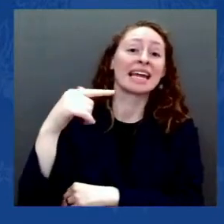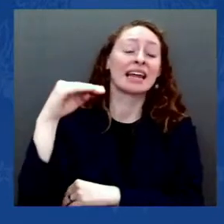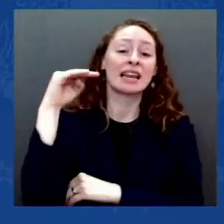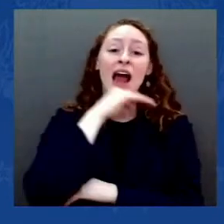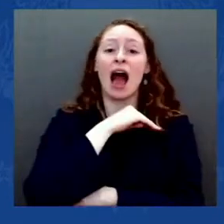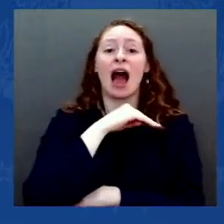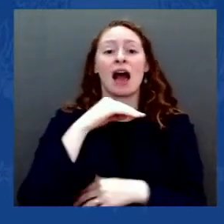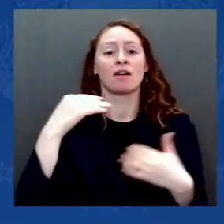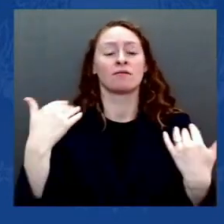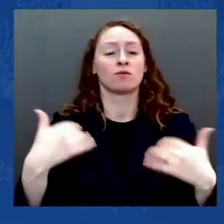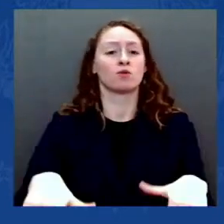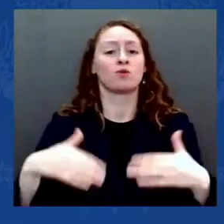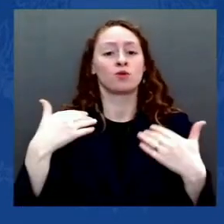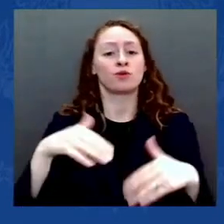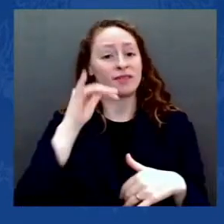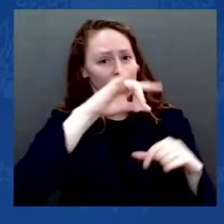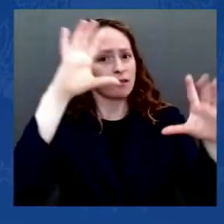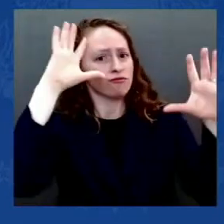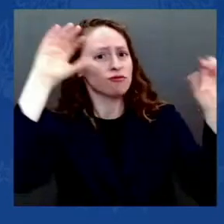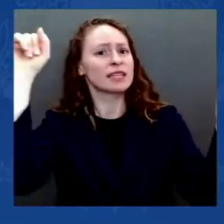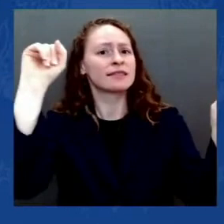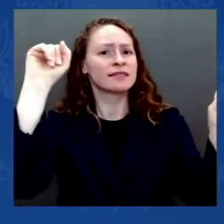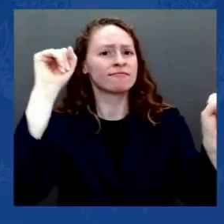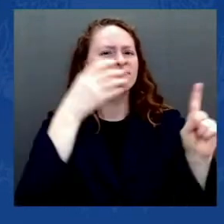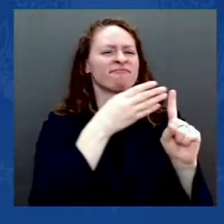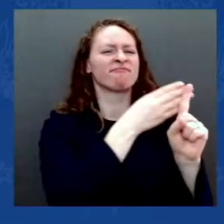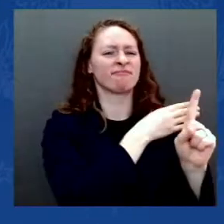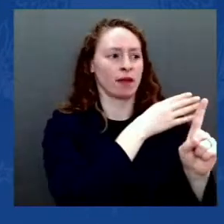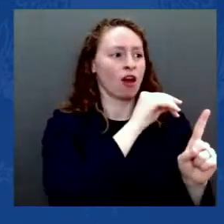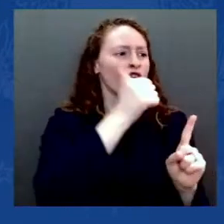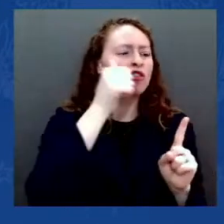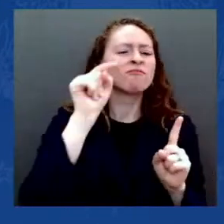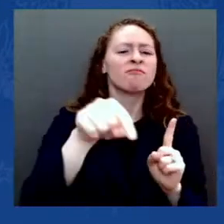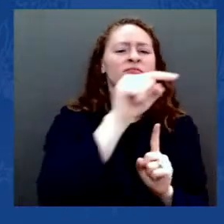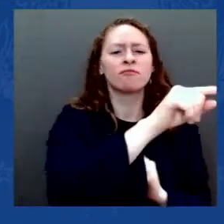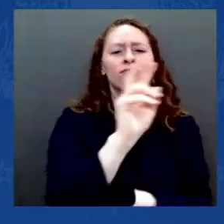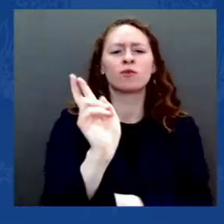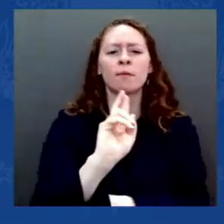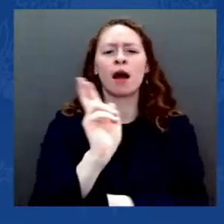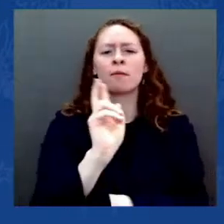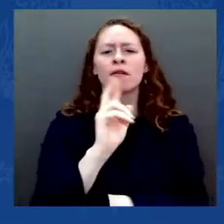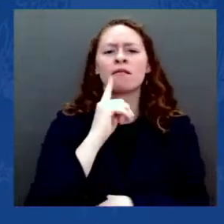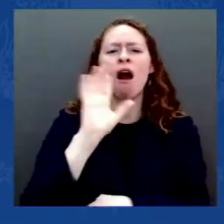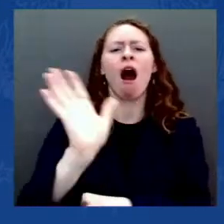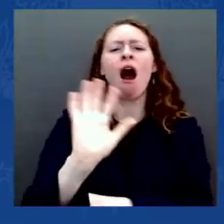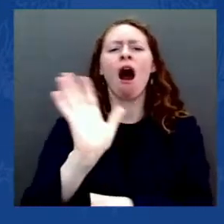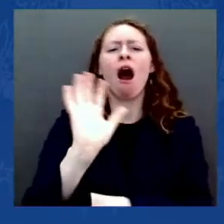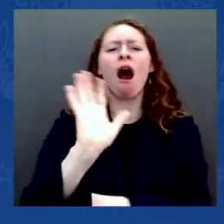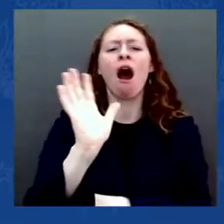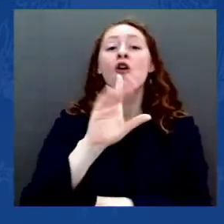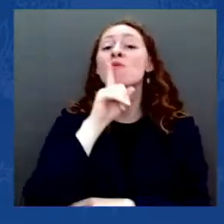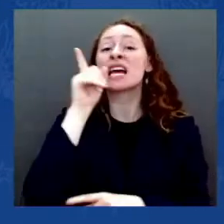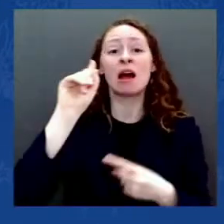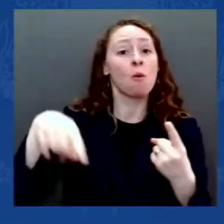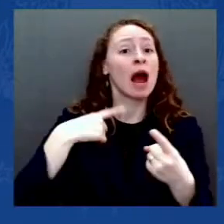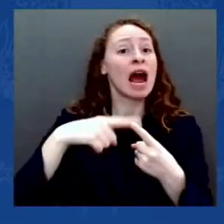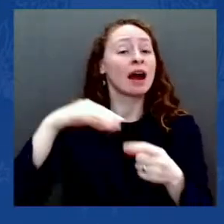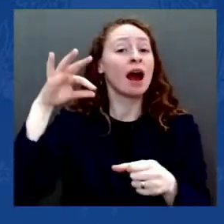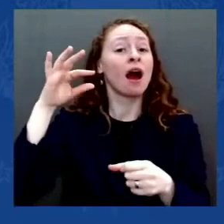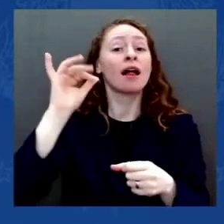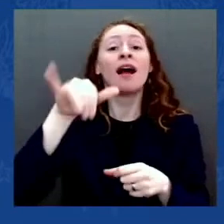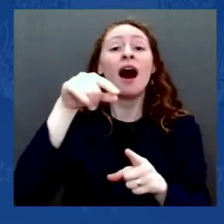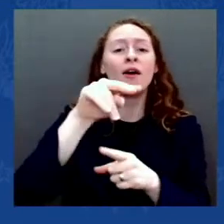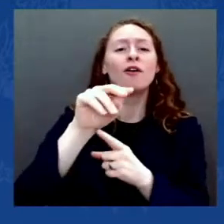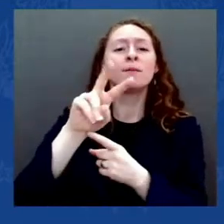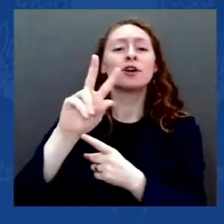actually took place on Election Day, November 3rd, 2020. Think about that.